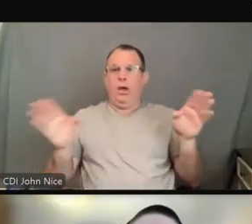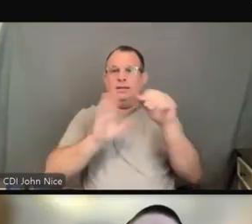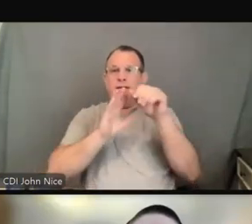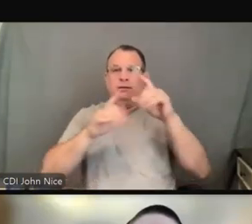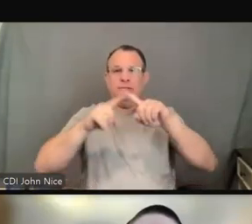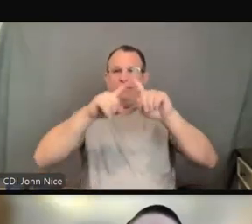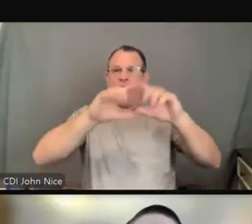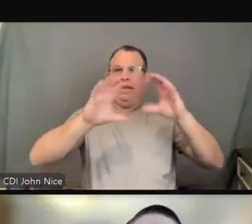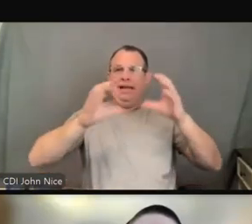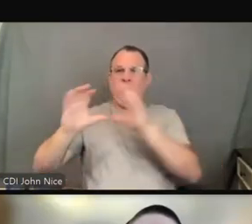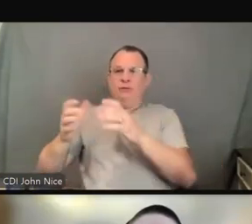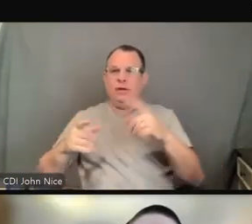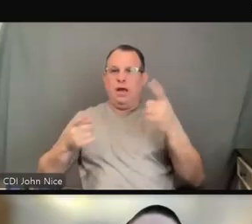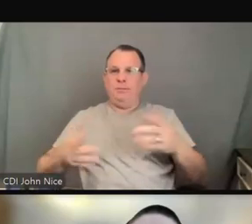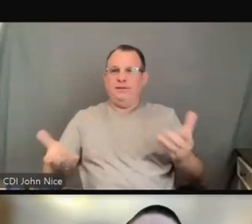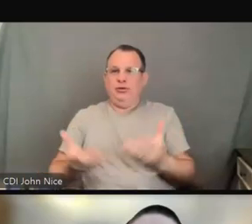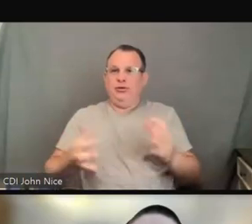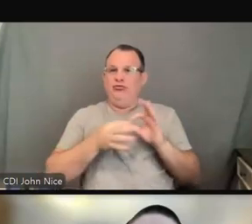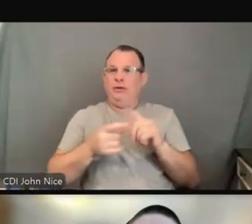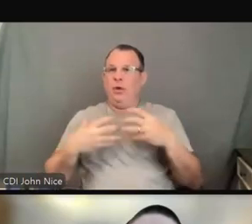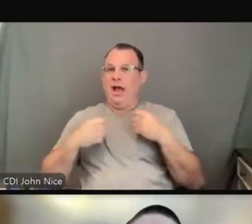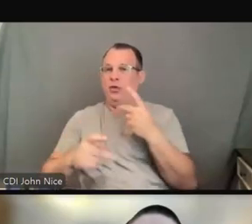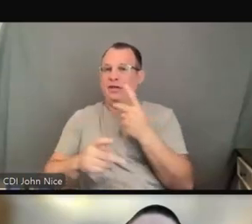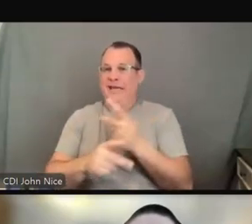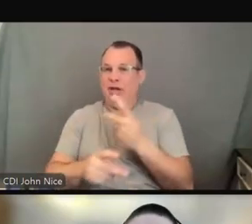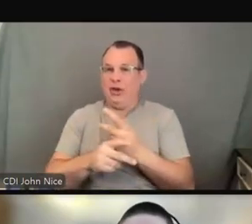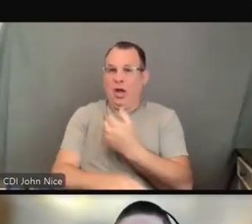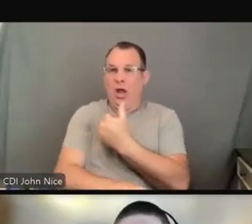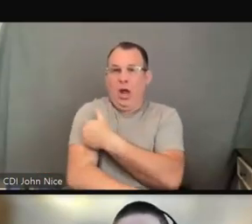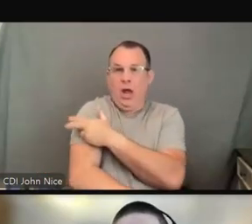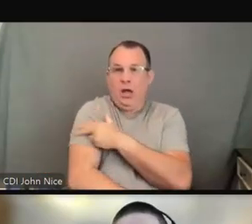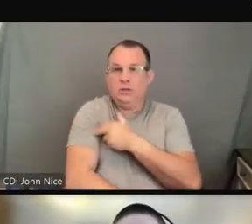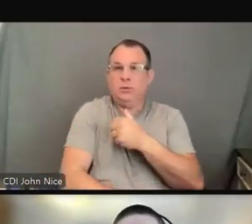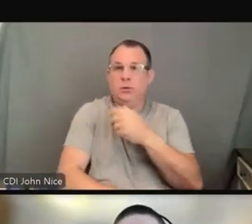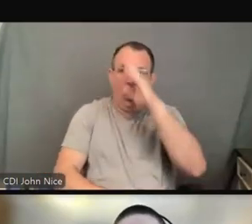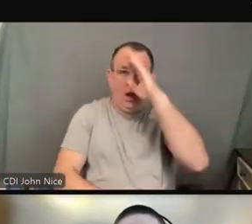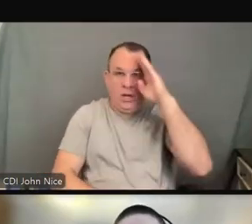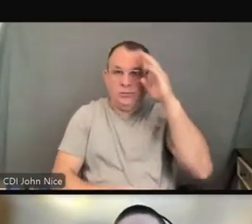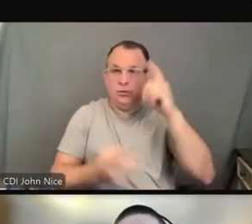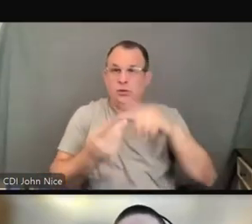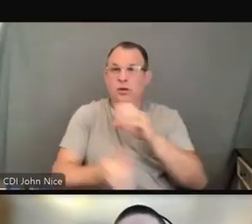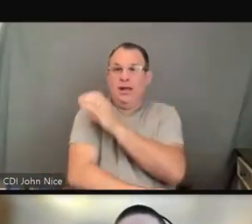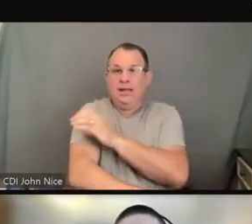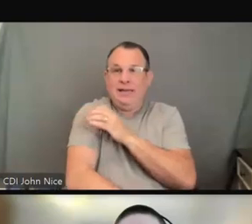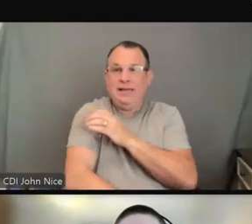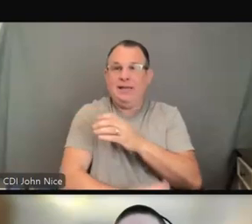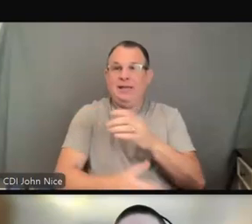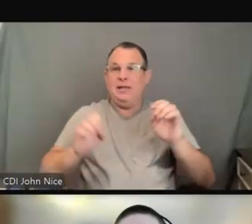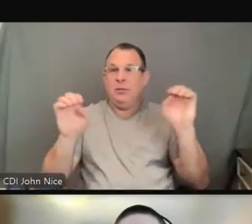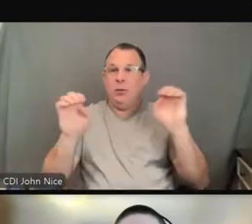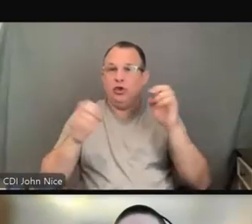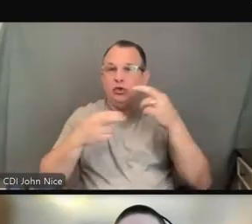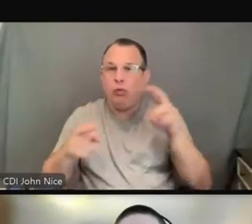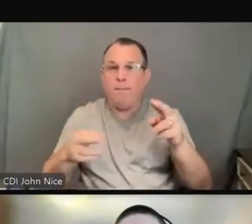world of healthcare, such as hospitals and clinics, emergency departments, outpatient surgery